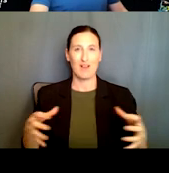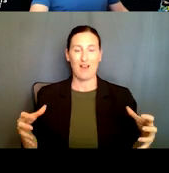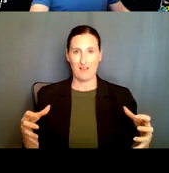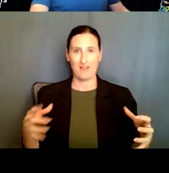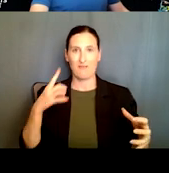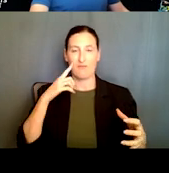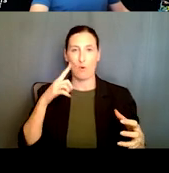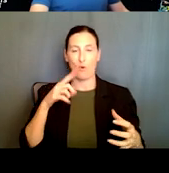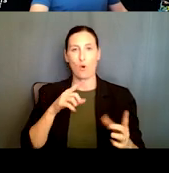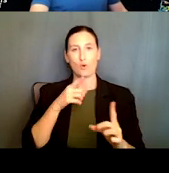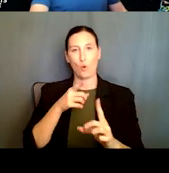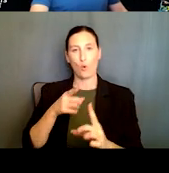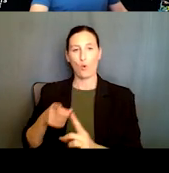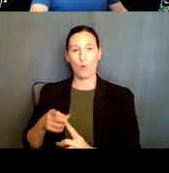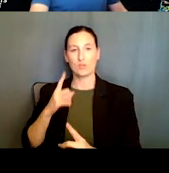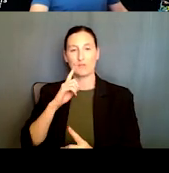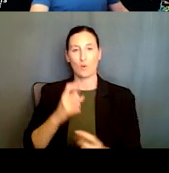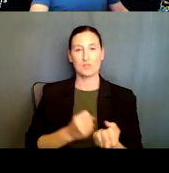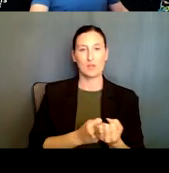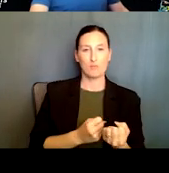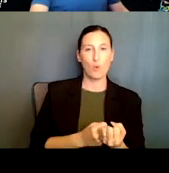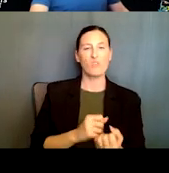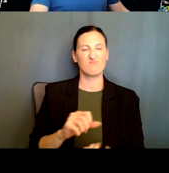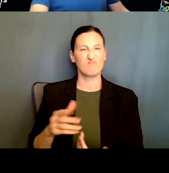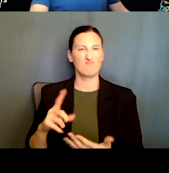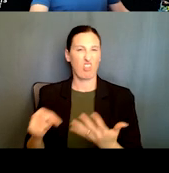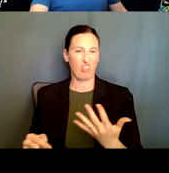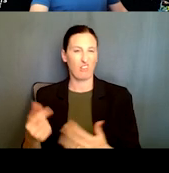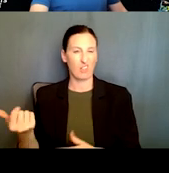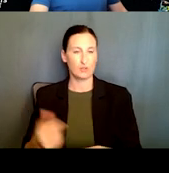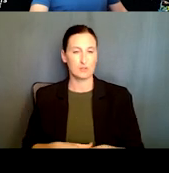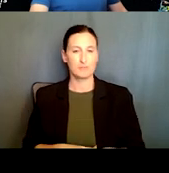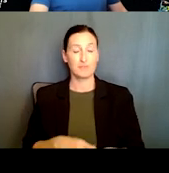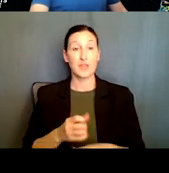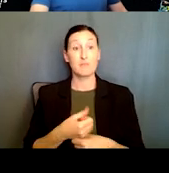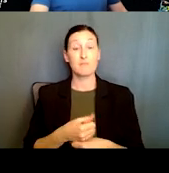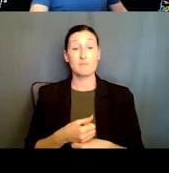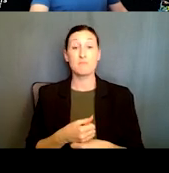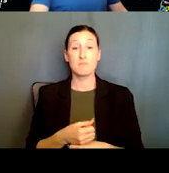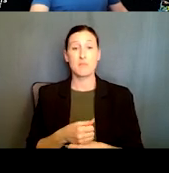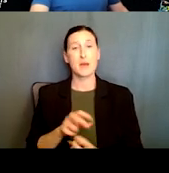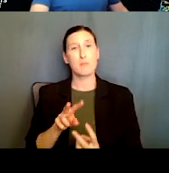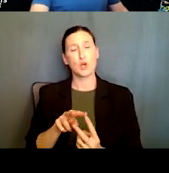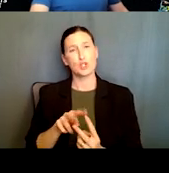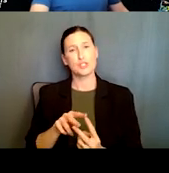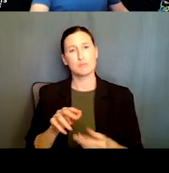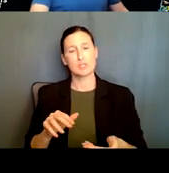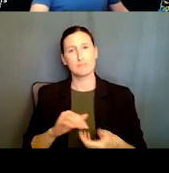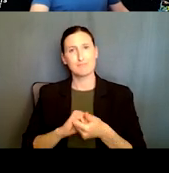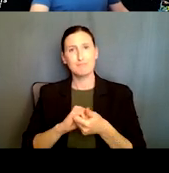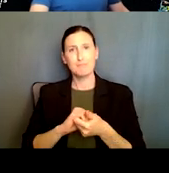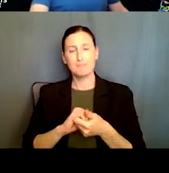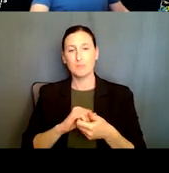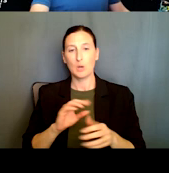goals, institutional support, and, and so on. Uh, and then, uh, create these partnerships, um, by providing subawards.